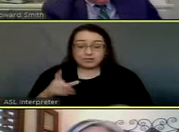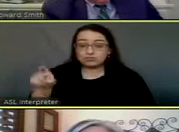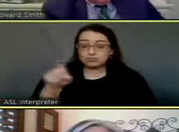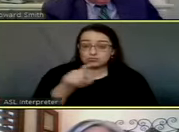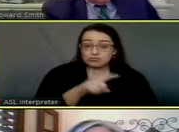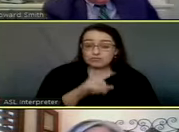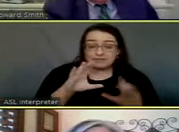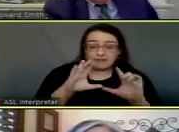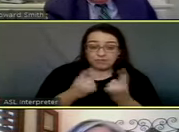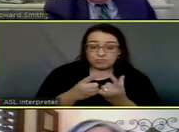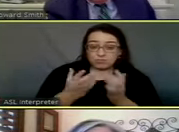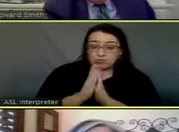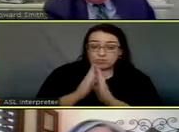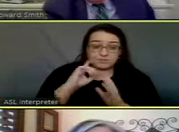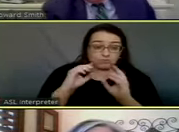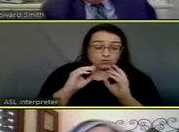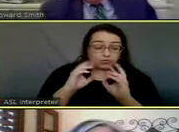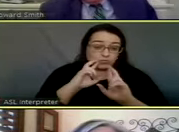anything here, council?